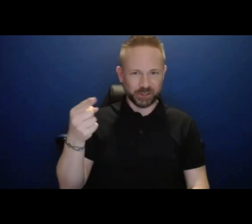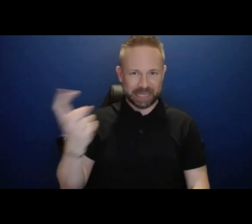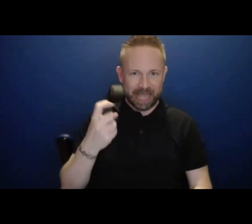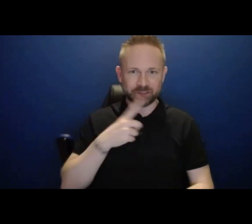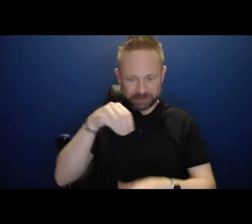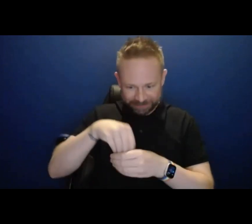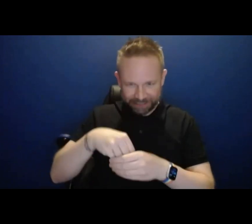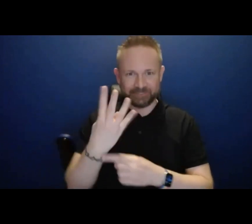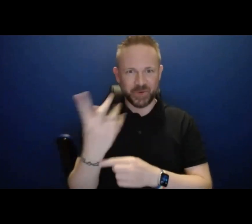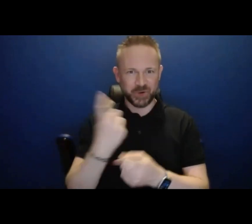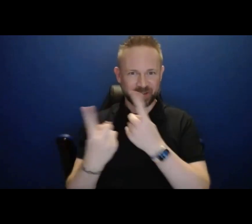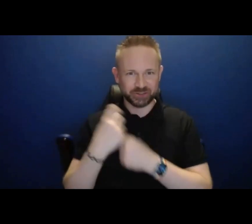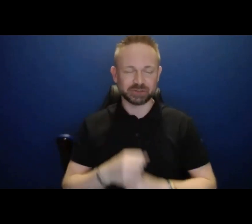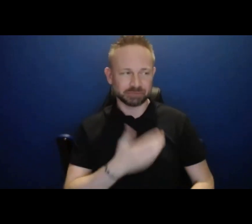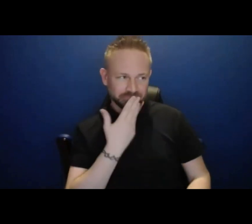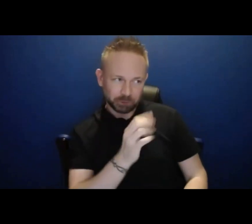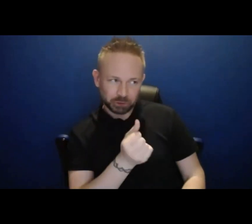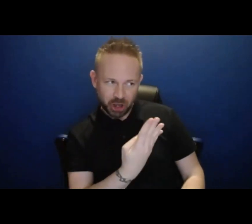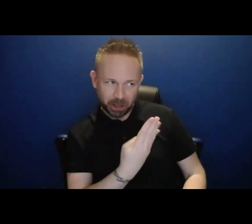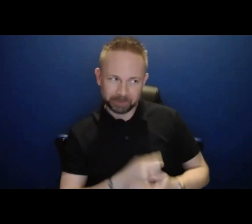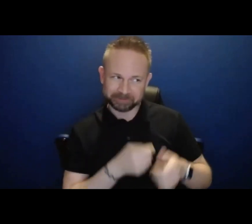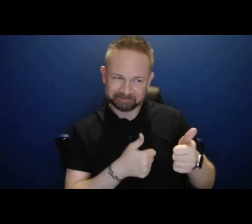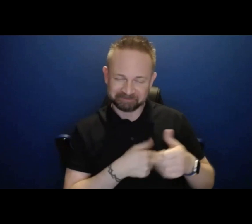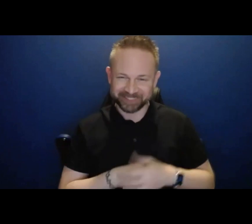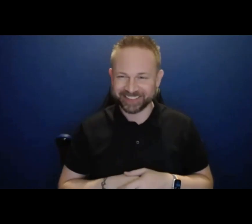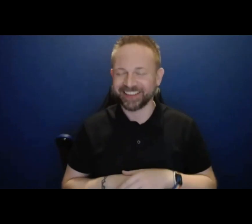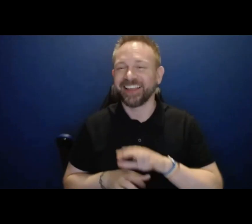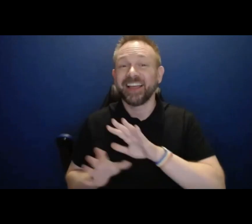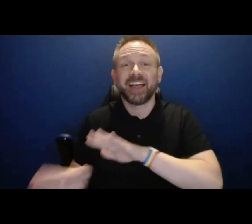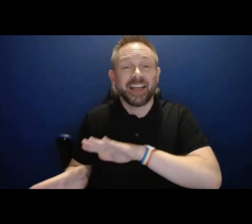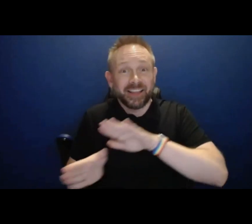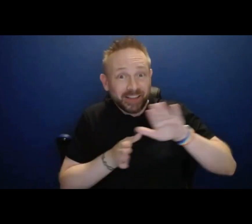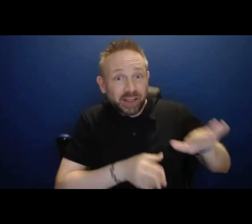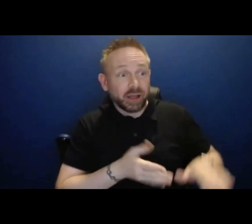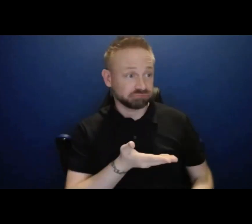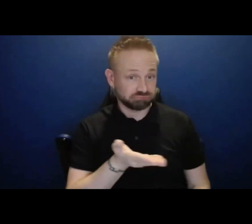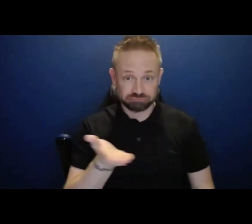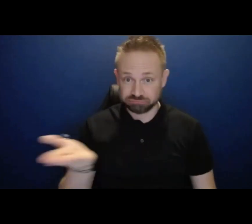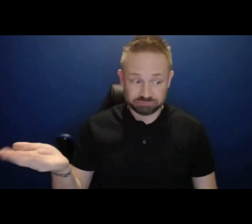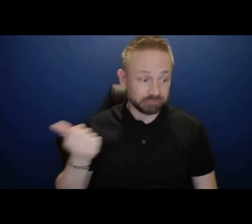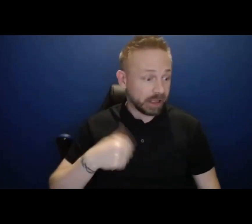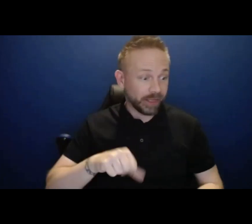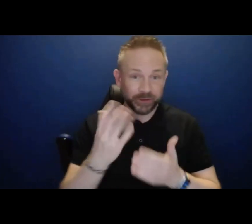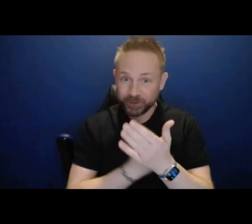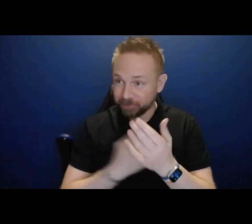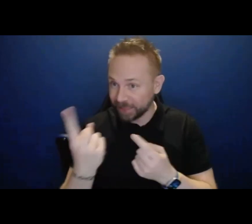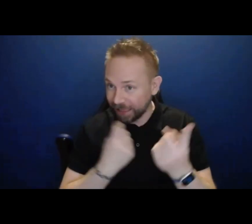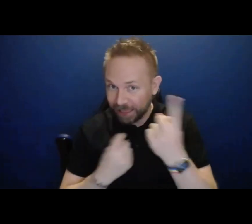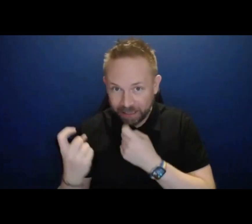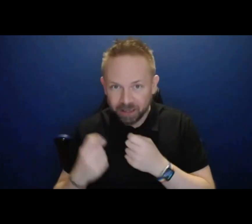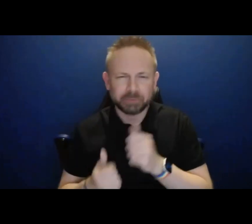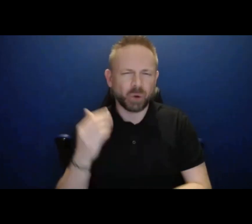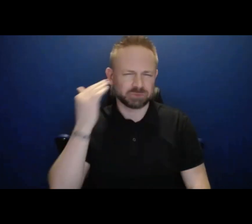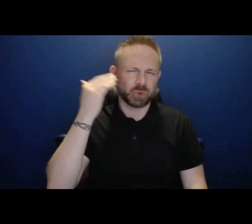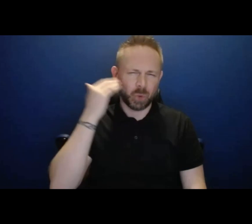Well done. So we'll now like to open it up for questions from others. We'll, I think everybody is probably accustomed to zoom